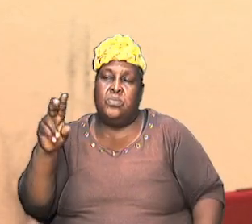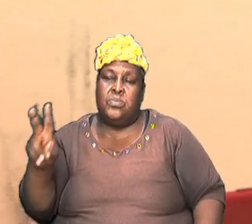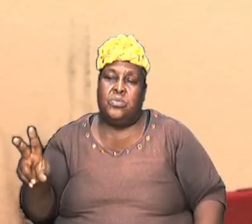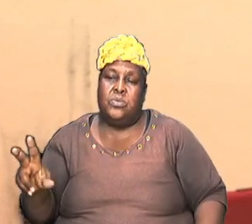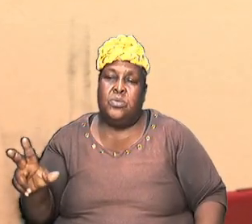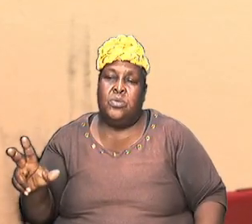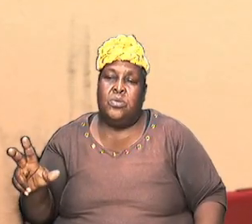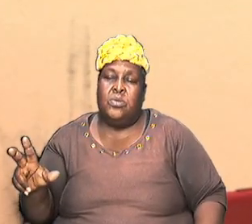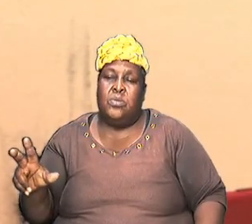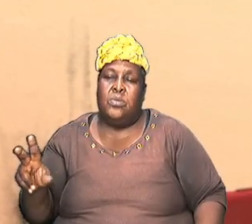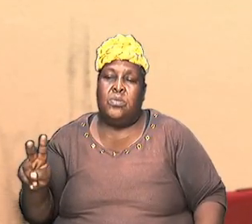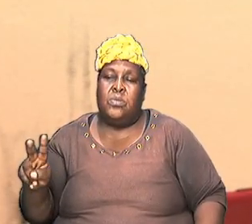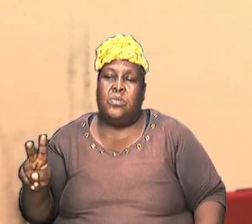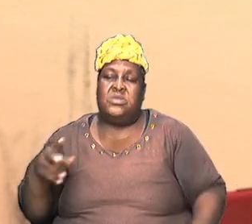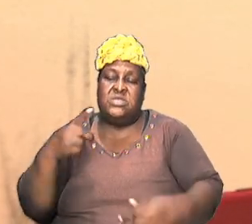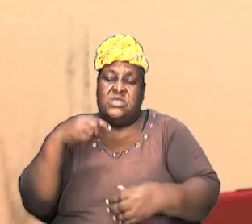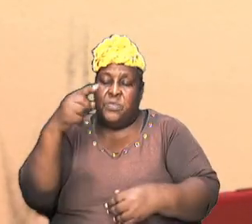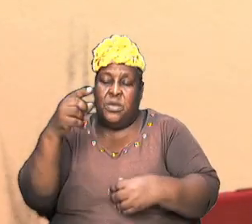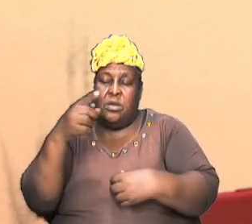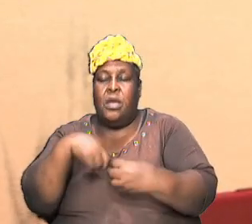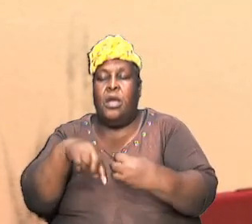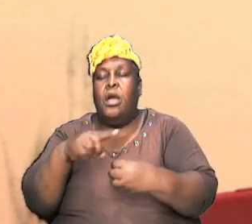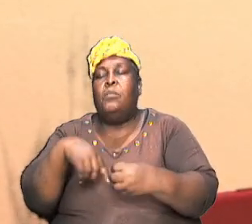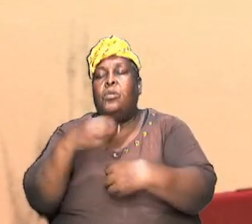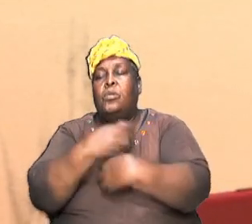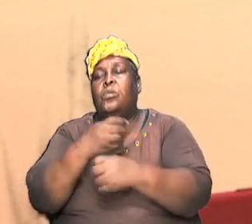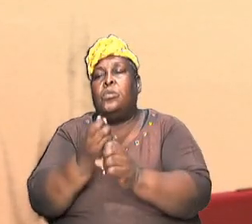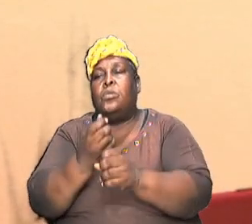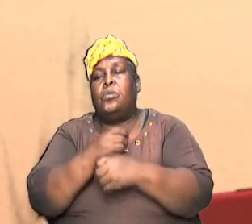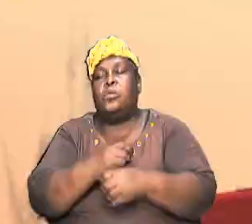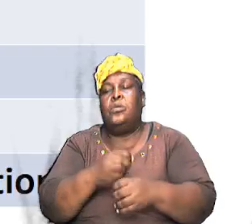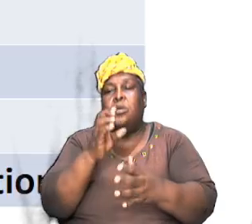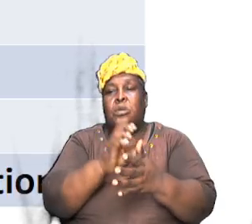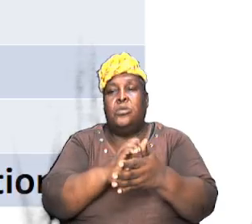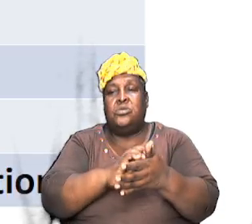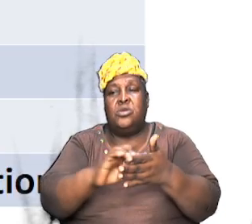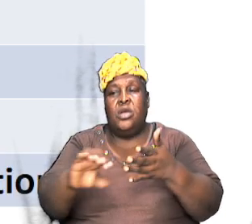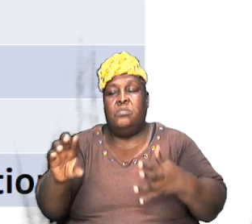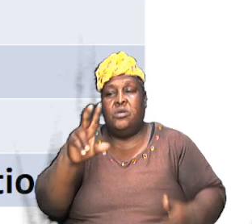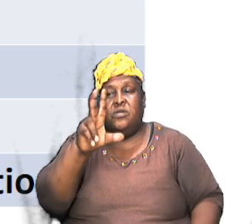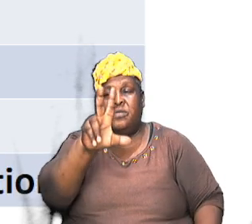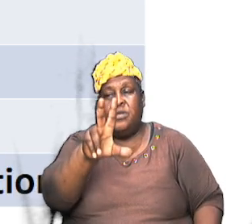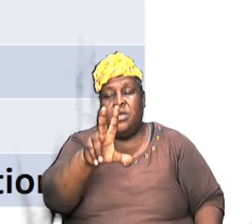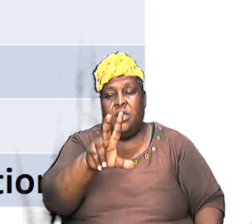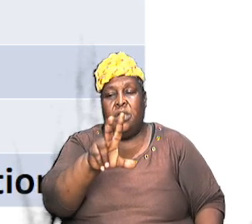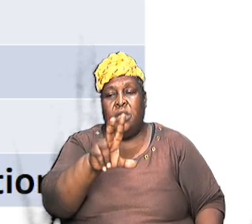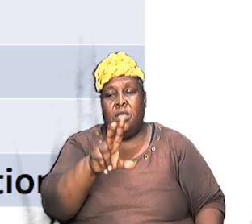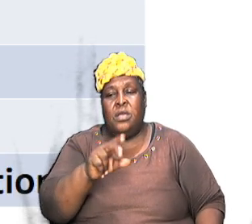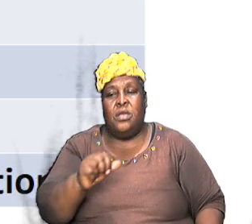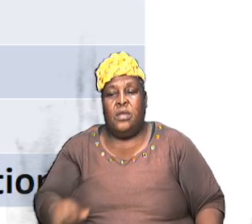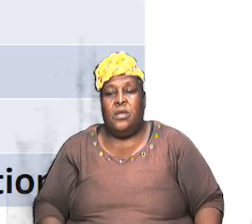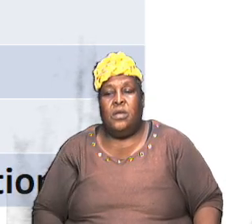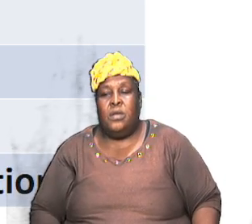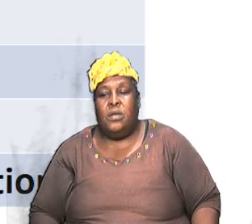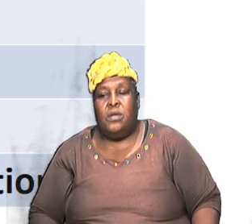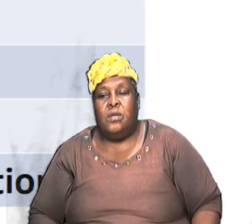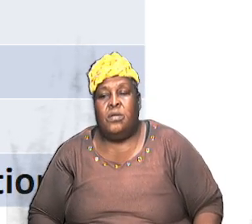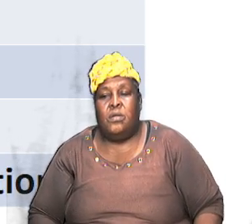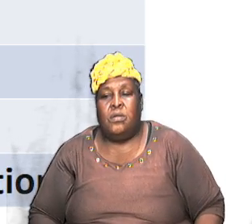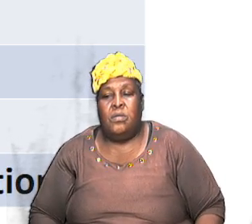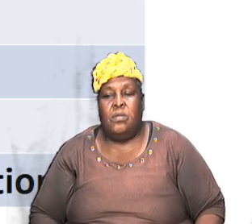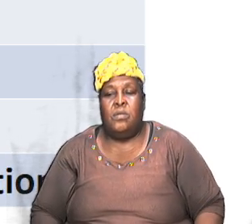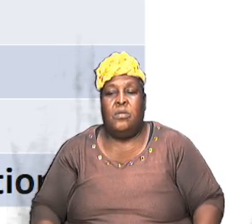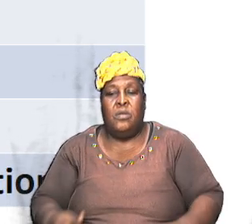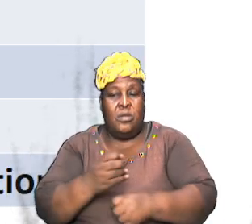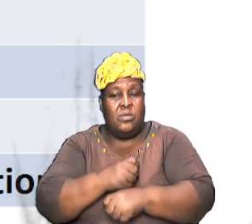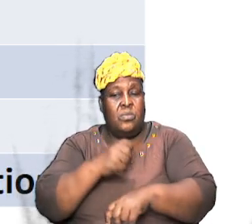talks about the creation we show that chapter three and let's bring it up just for quick reference you know we took